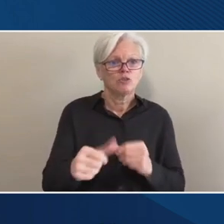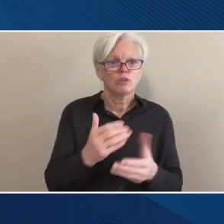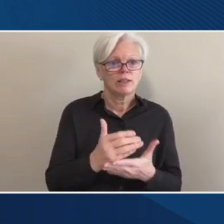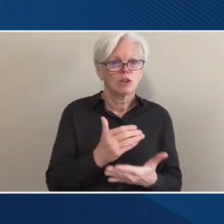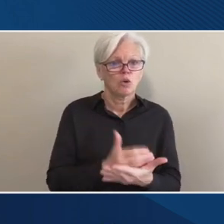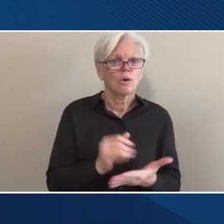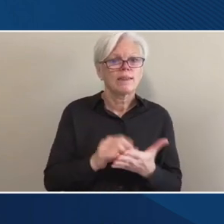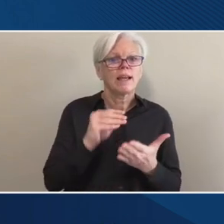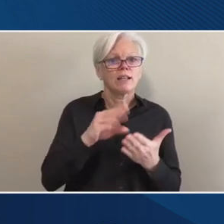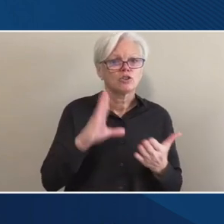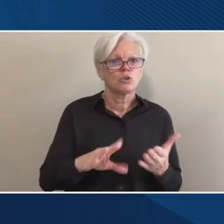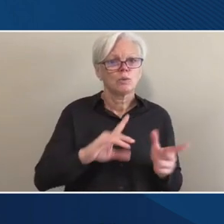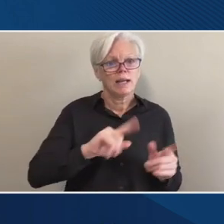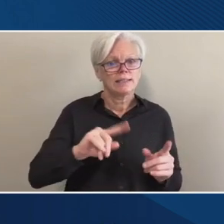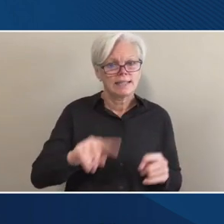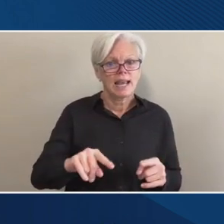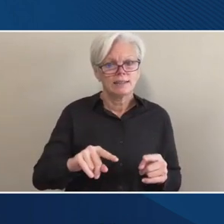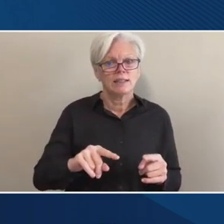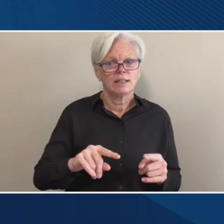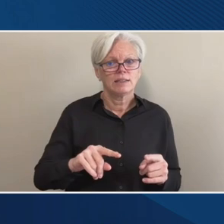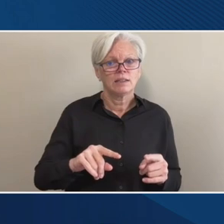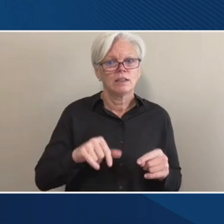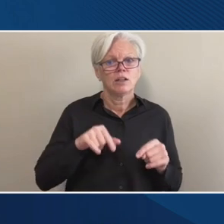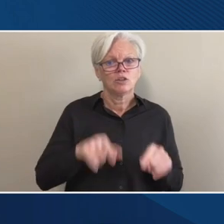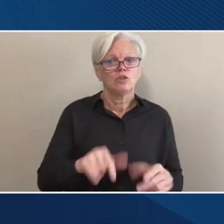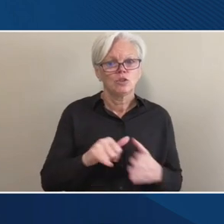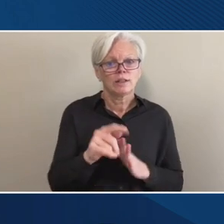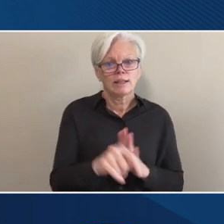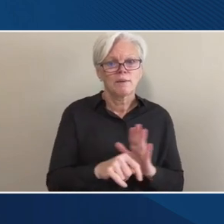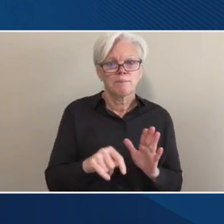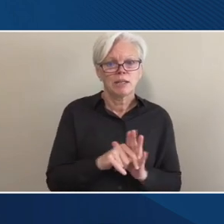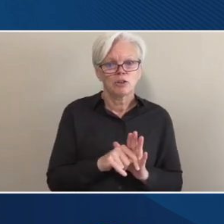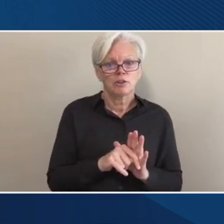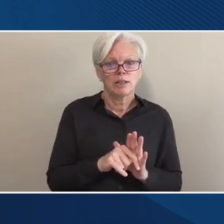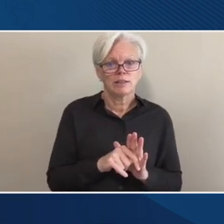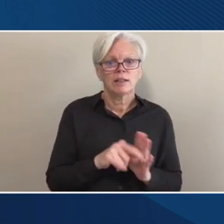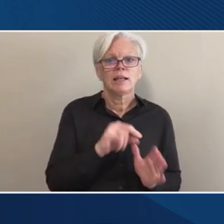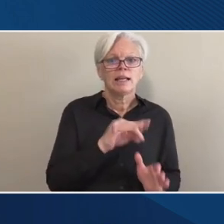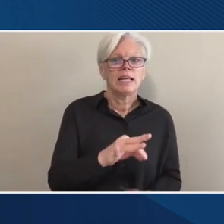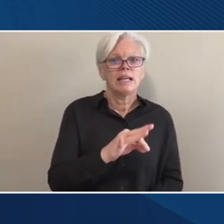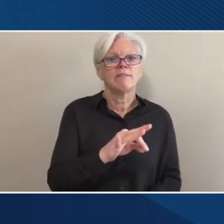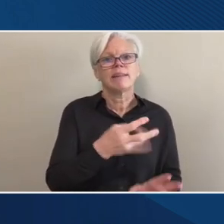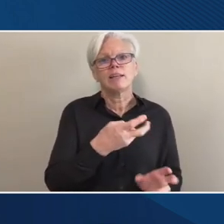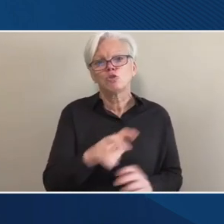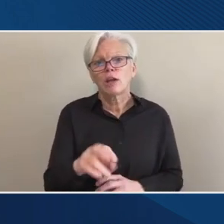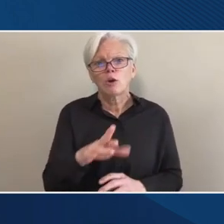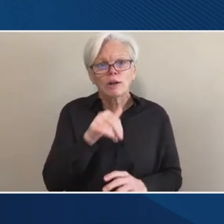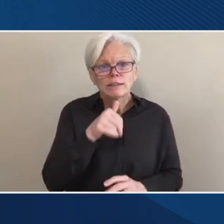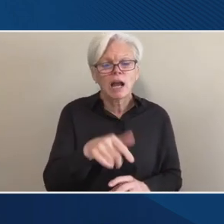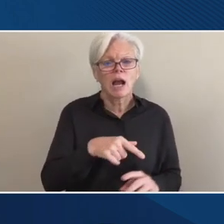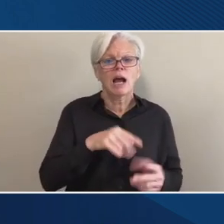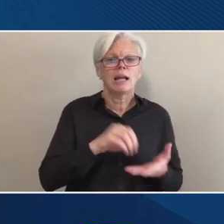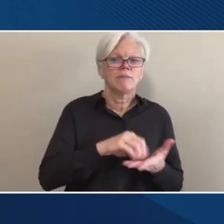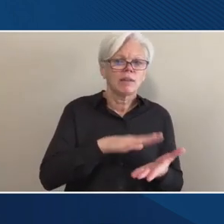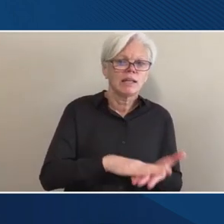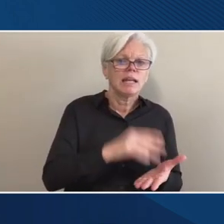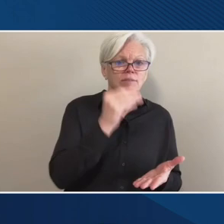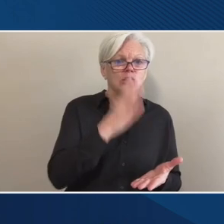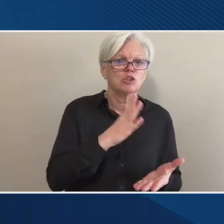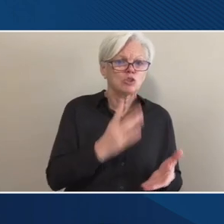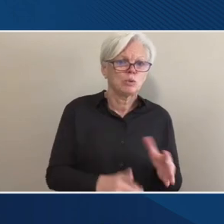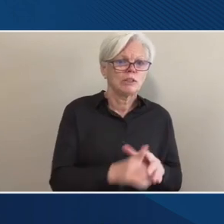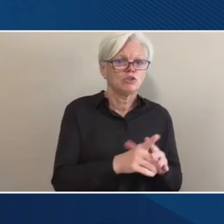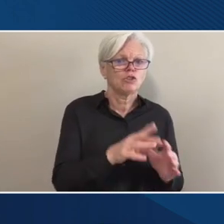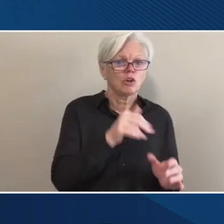a student attended, um, during one of these periods as, as to whether they transcript them or not, whether they record whether the student was there or not.